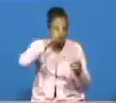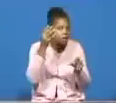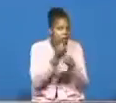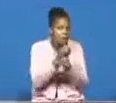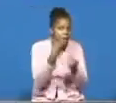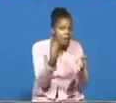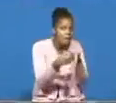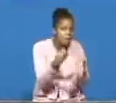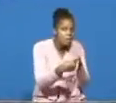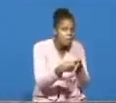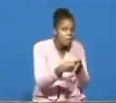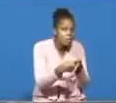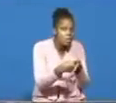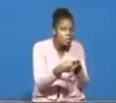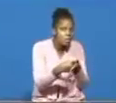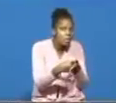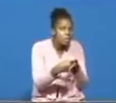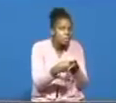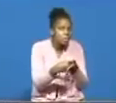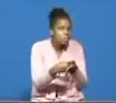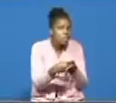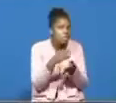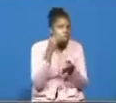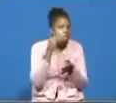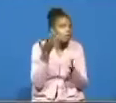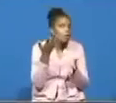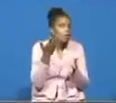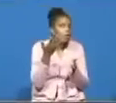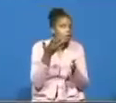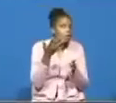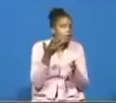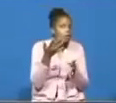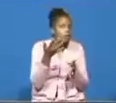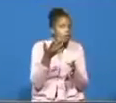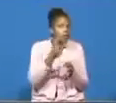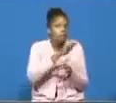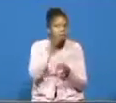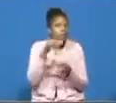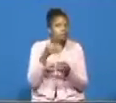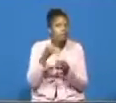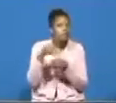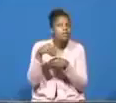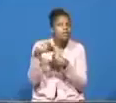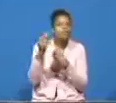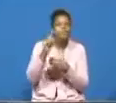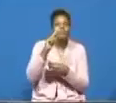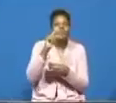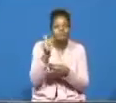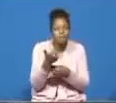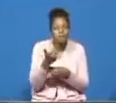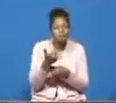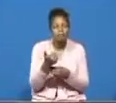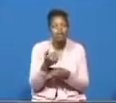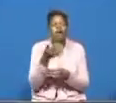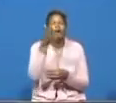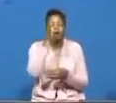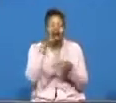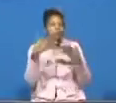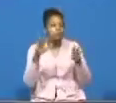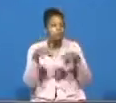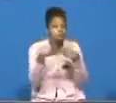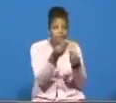would be zero but god has given you something and that is why you can faithfully return